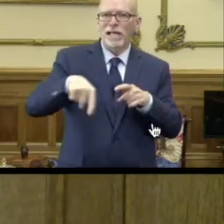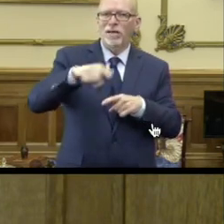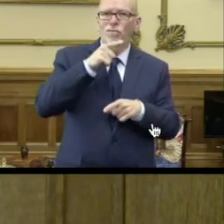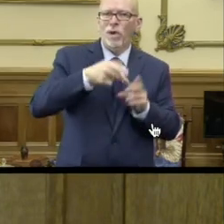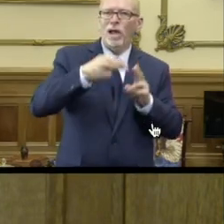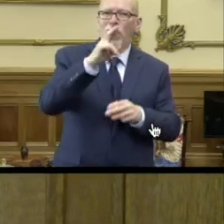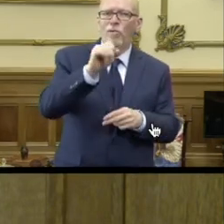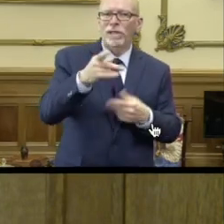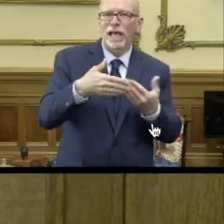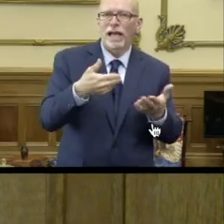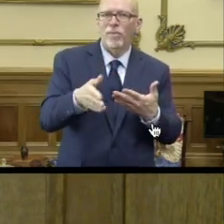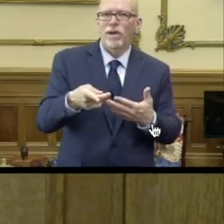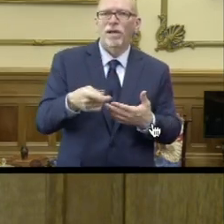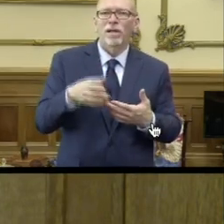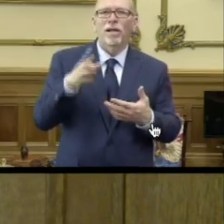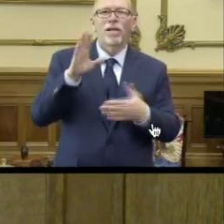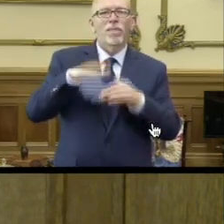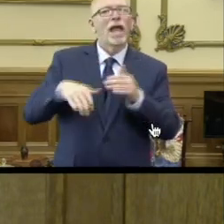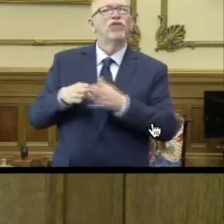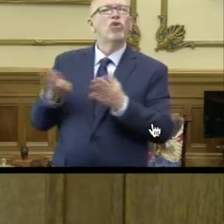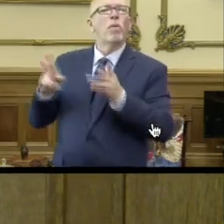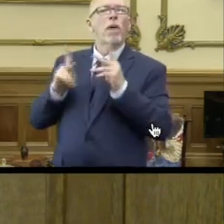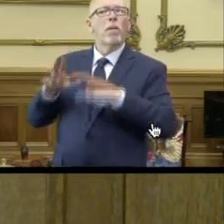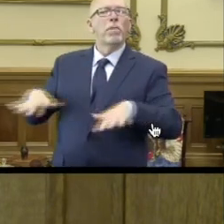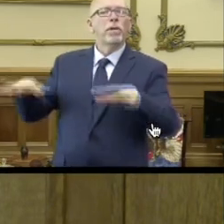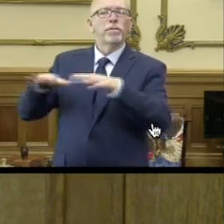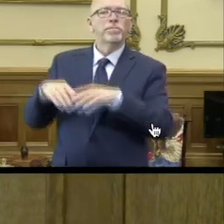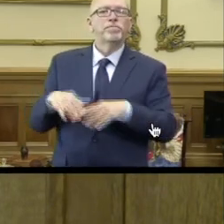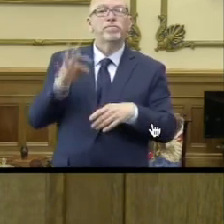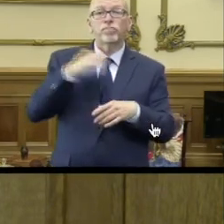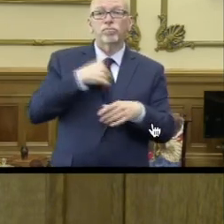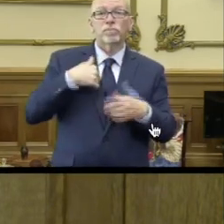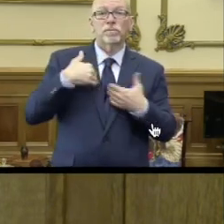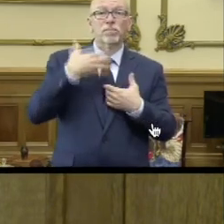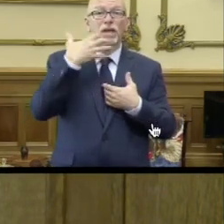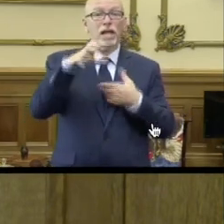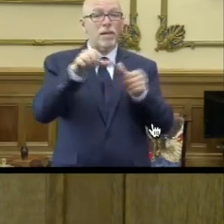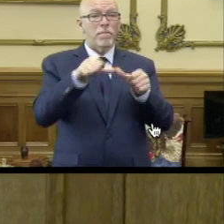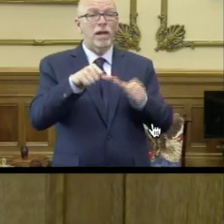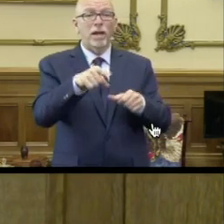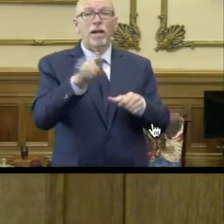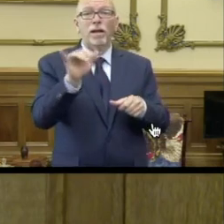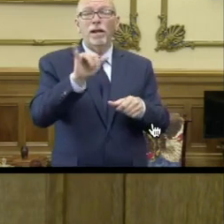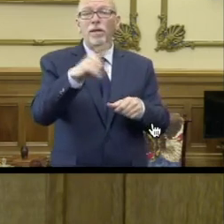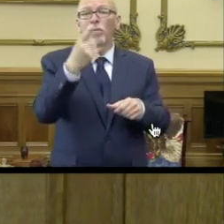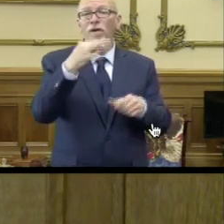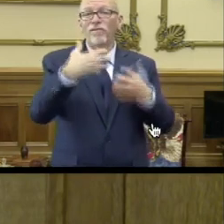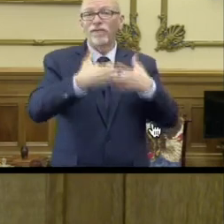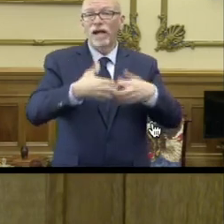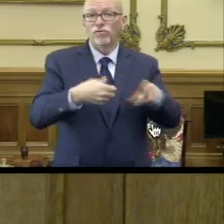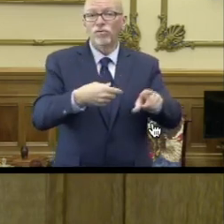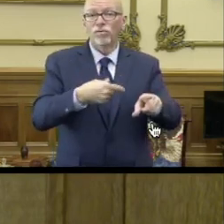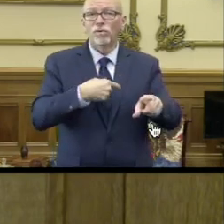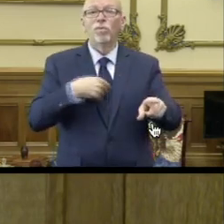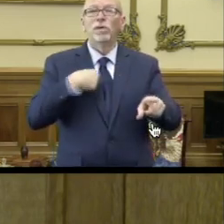populations, and it would be in the general public. Additionally, if we have a hot spot, for example, in one of the plants, we know that percentage is going to be much